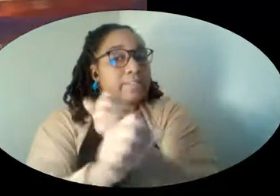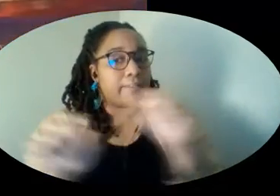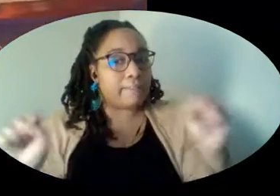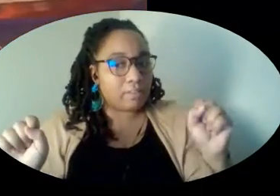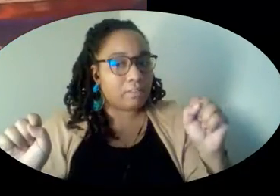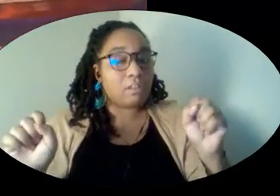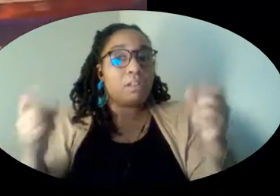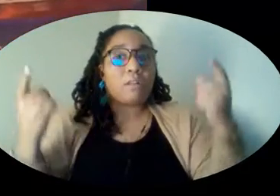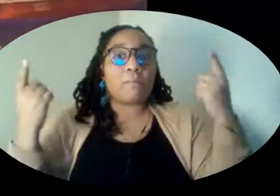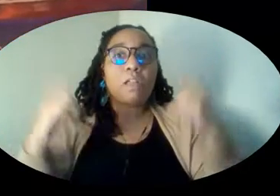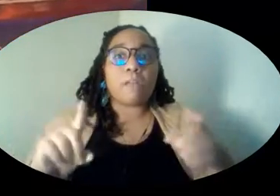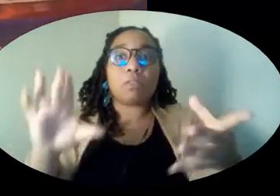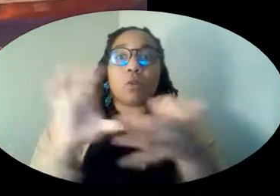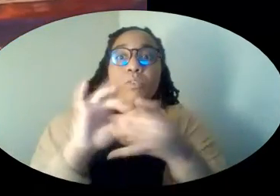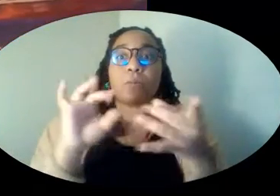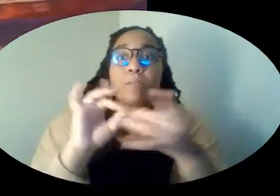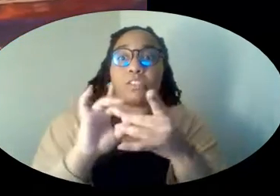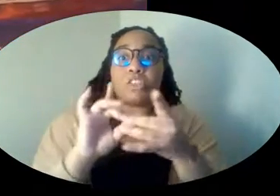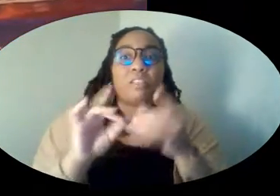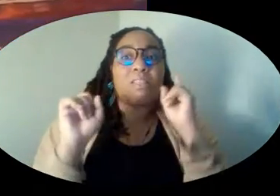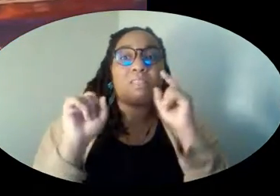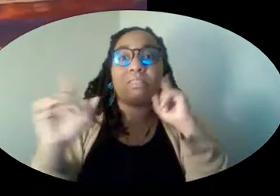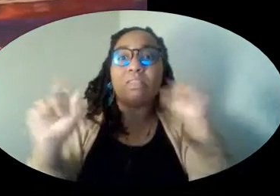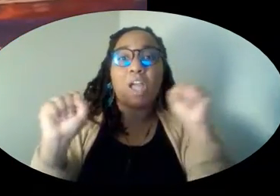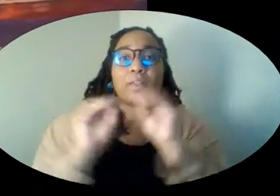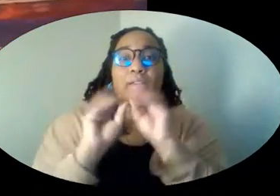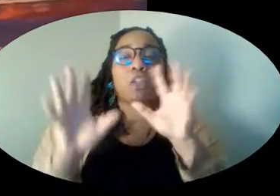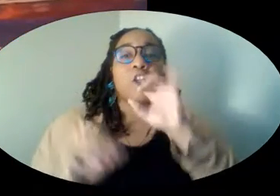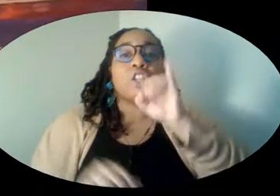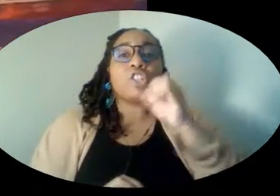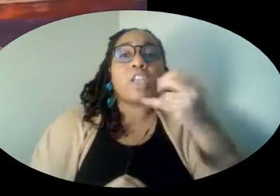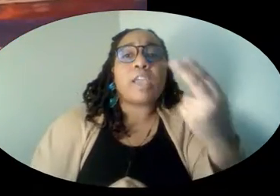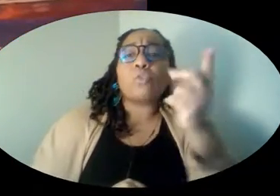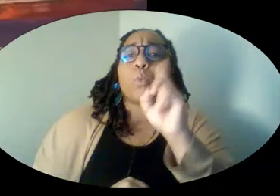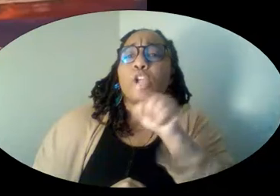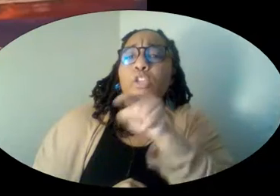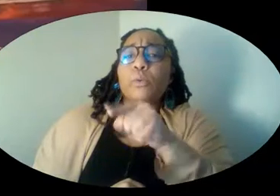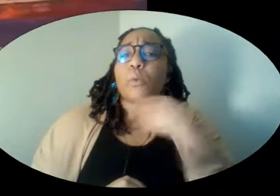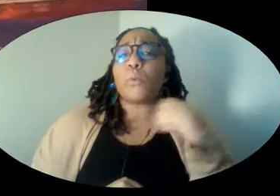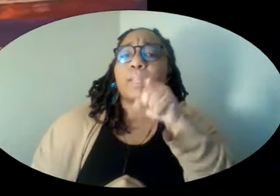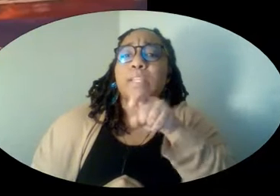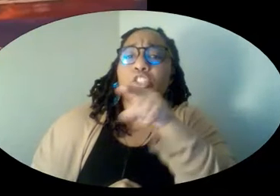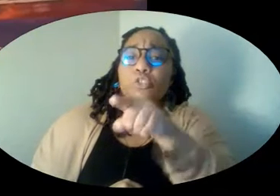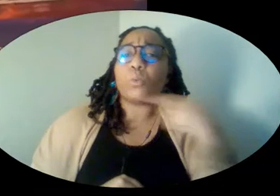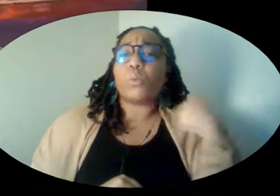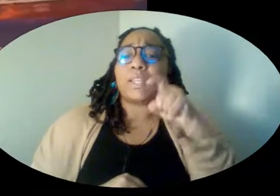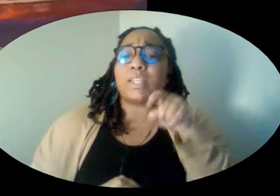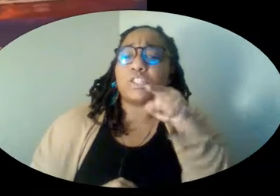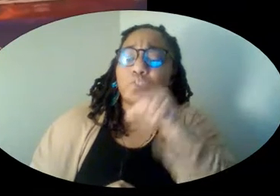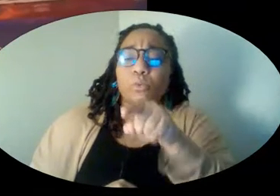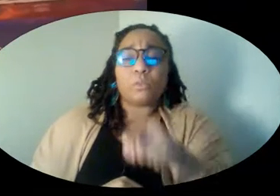But suddenly, an urgent message came loud and clear. John J. Harvey, where are you? We need you. We need you.